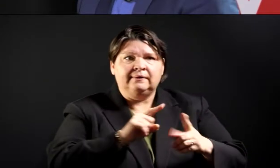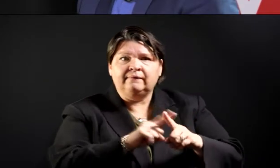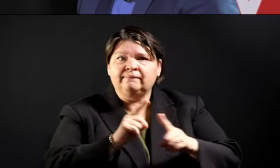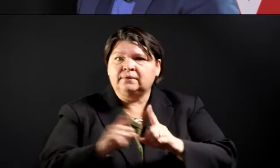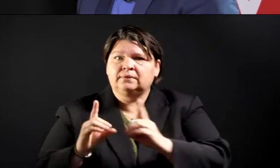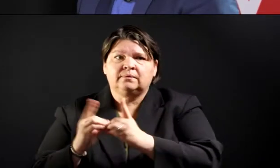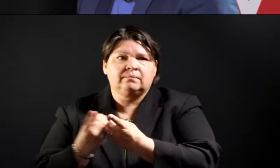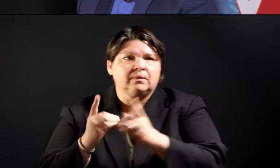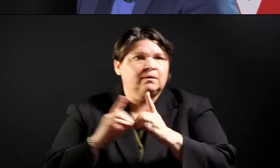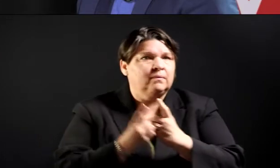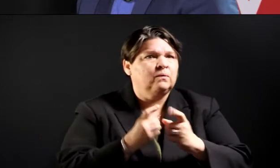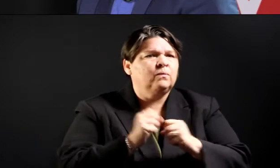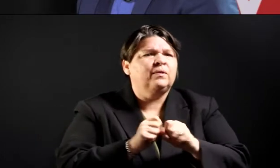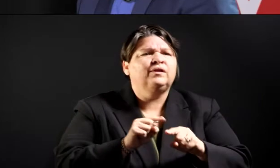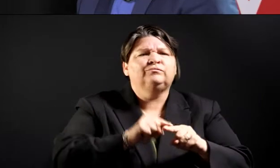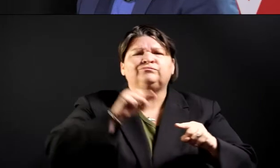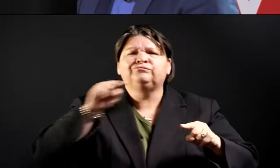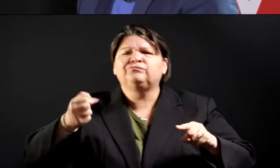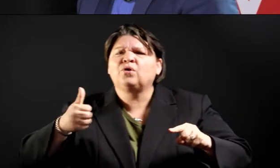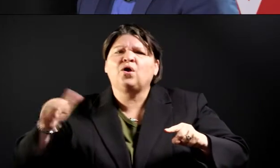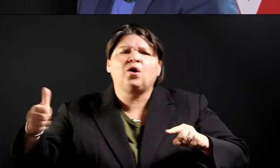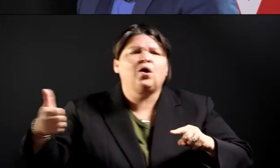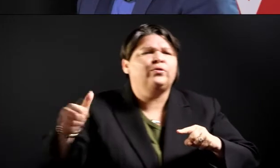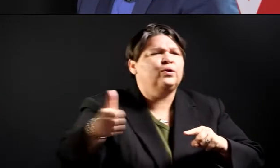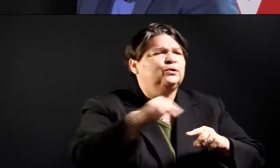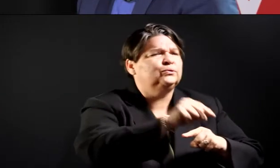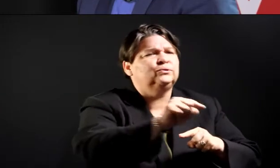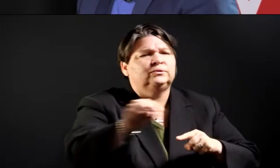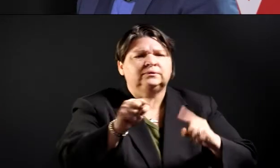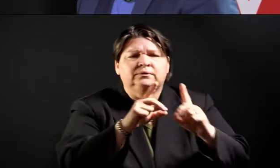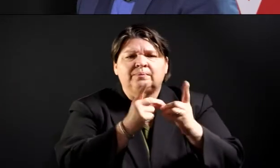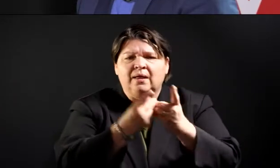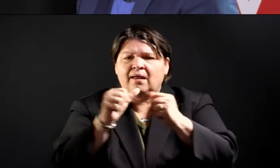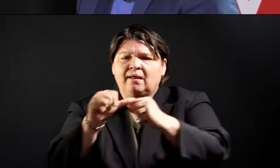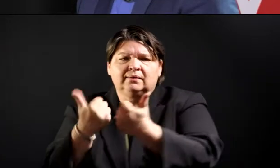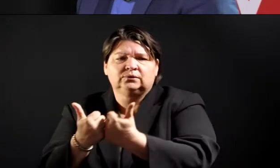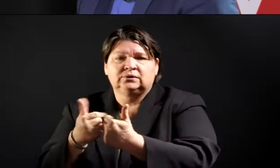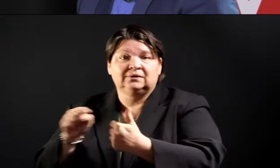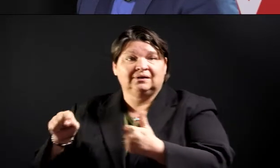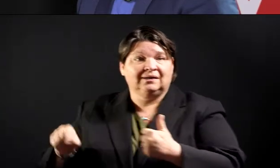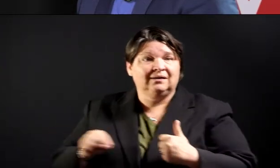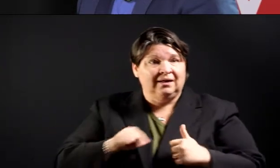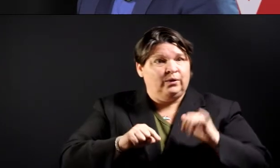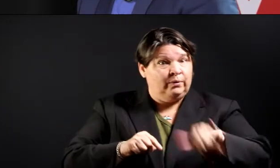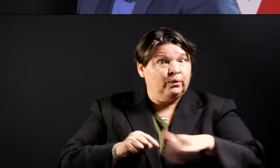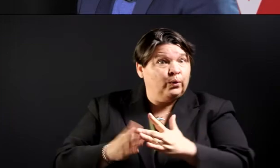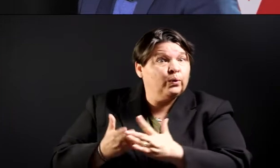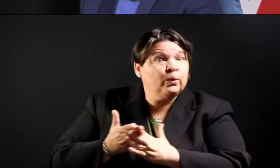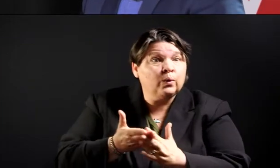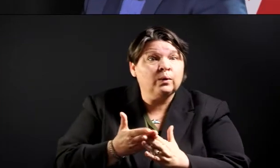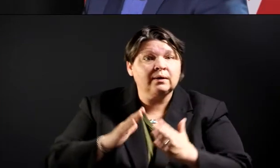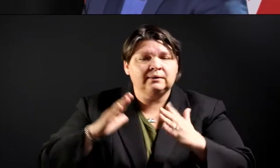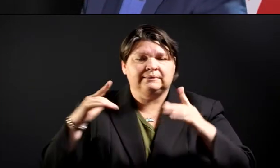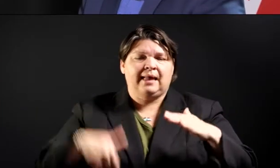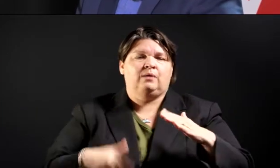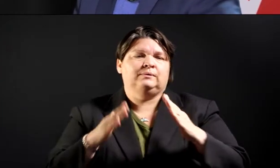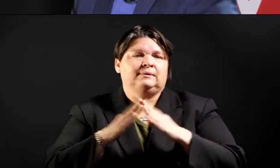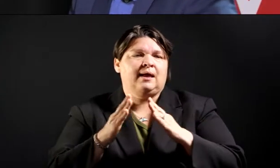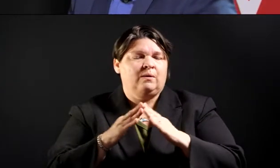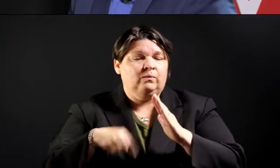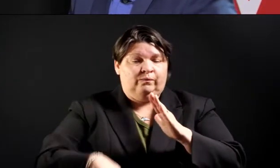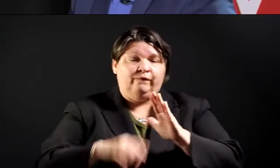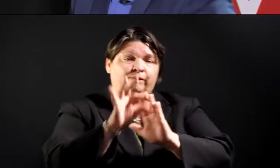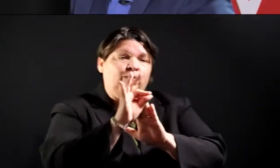departments and agencies represented throughout our community, such as Fort Worth ISD, the Center for